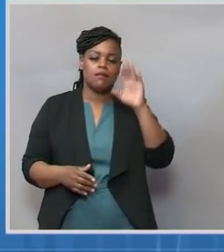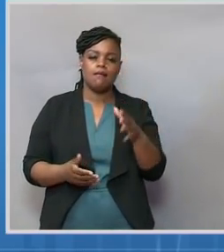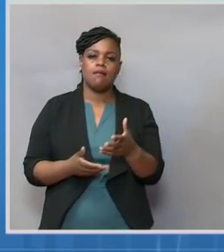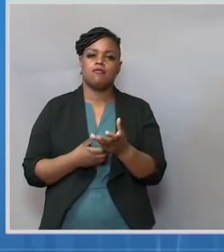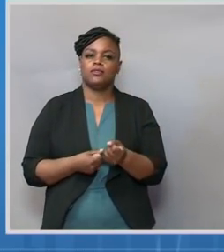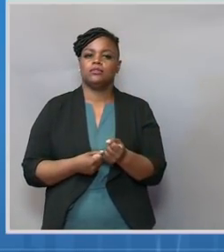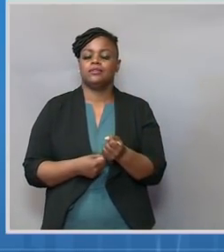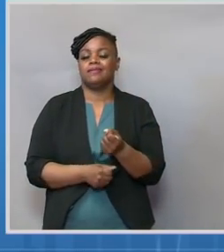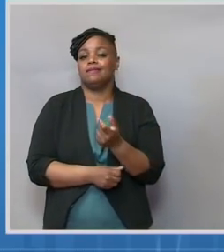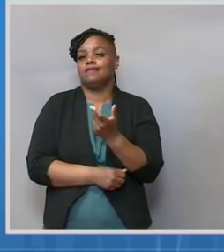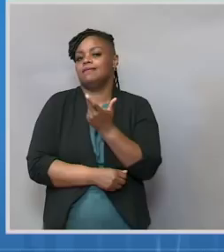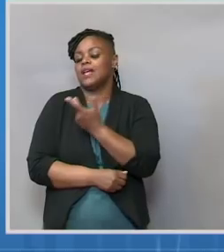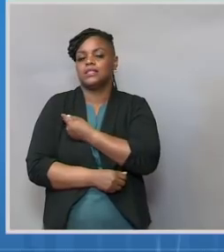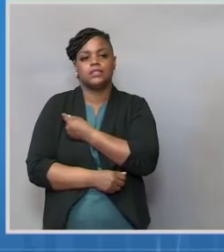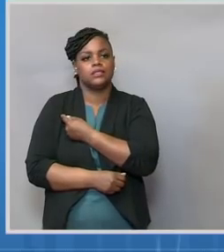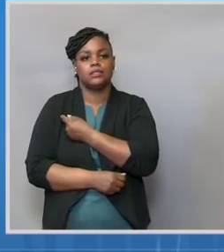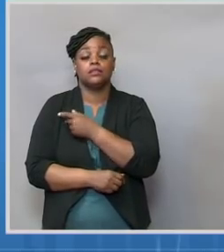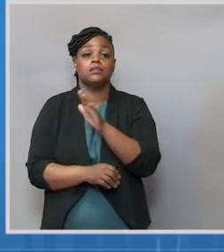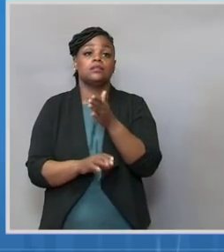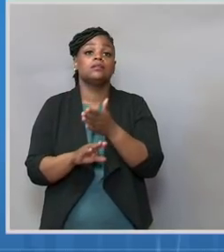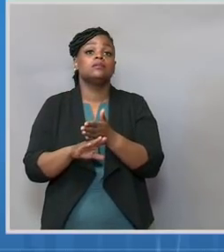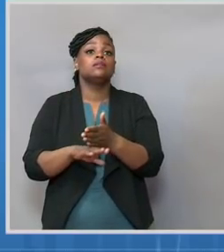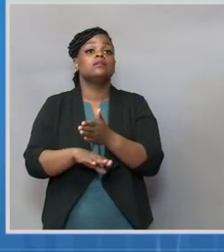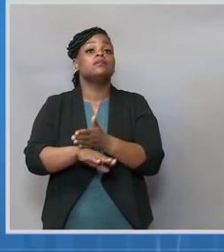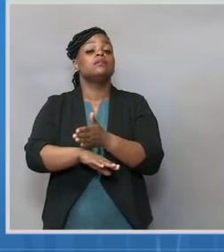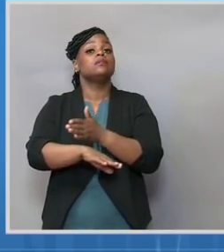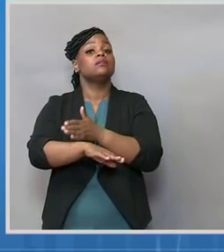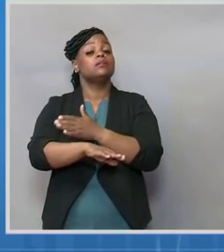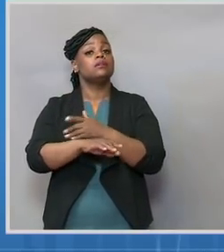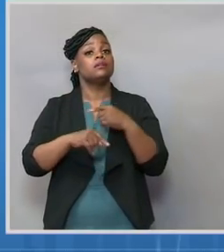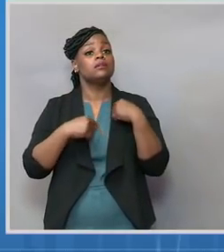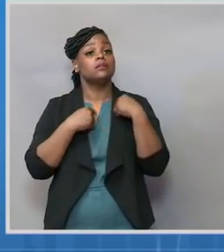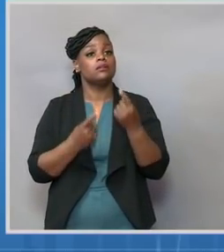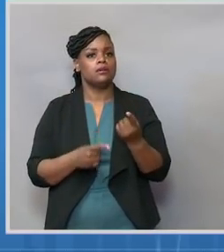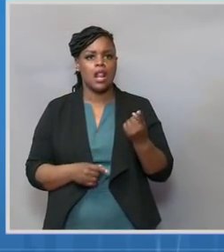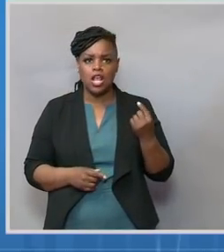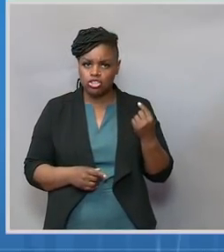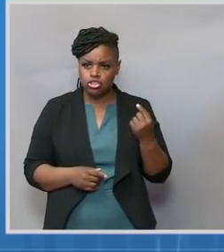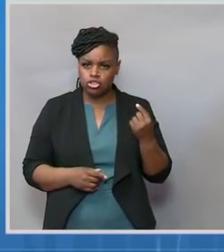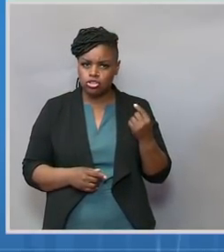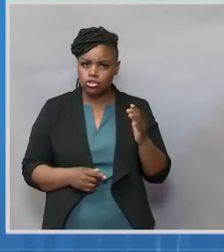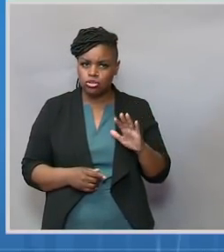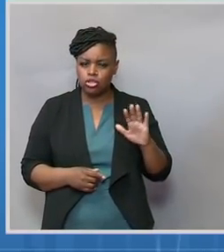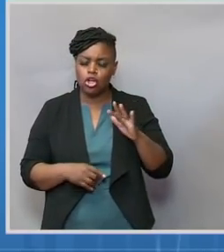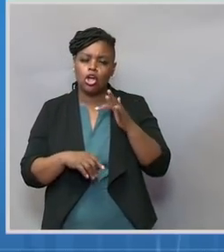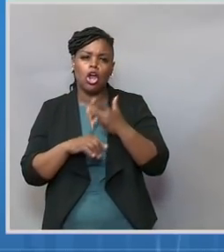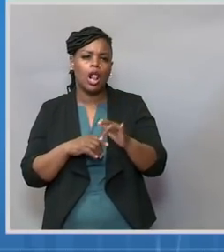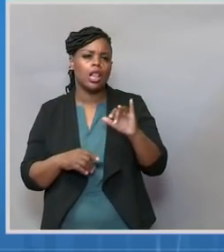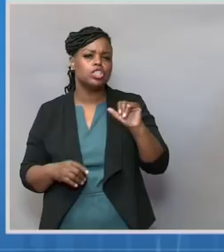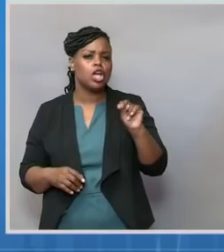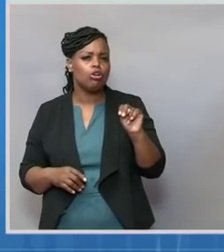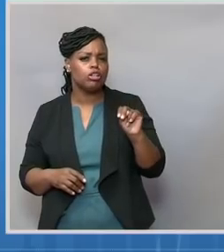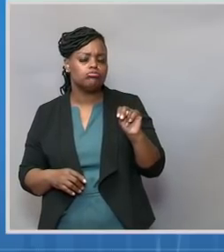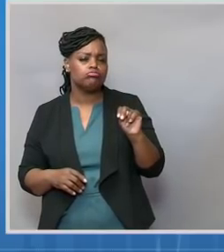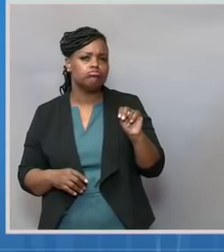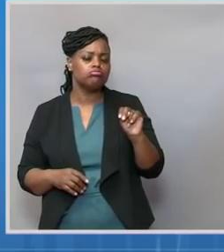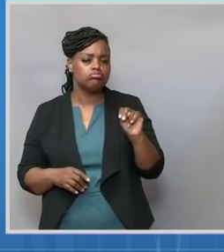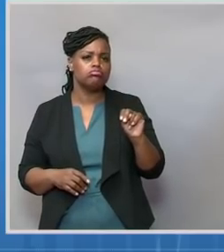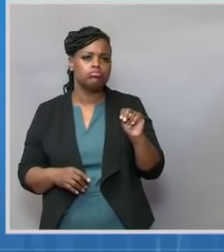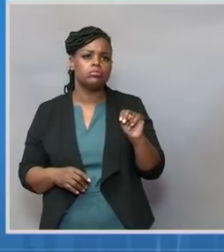building in our country since the end of last year, early January, and the vast majority of people in the country